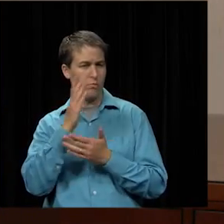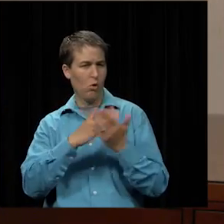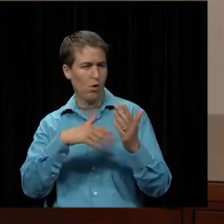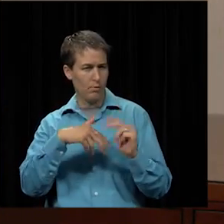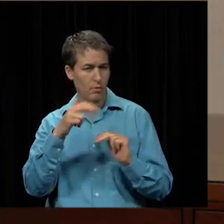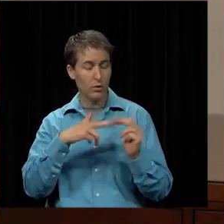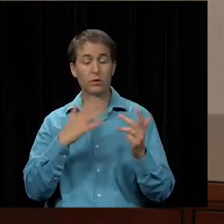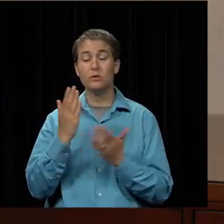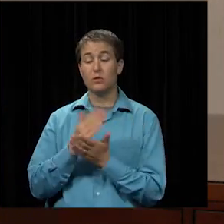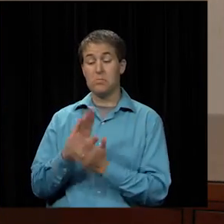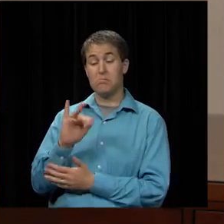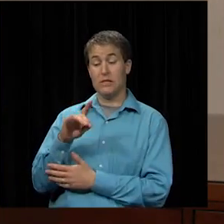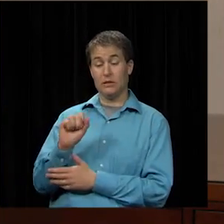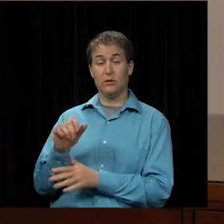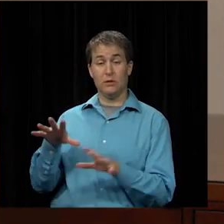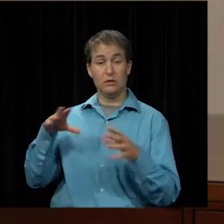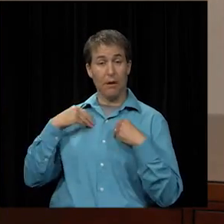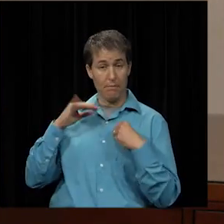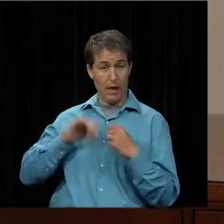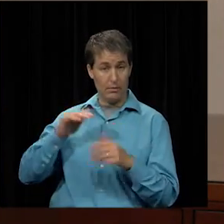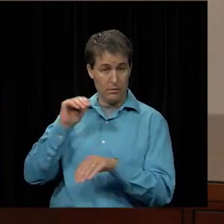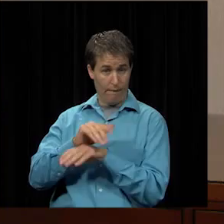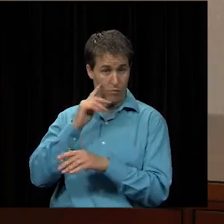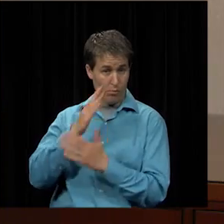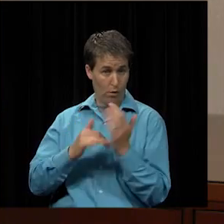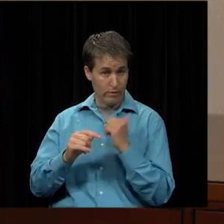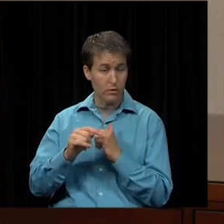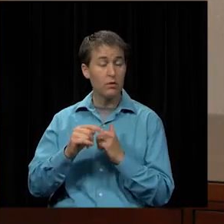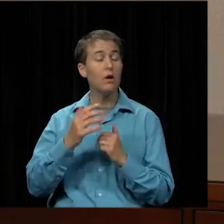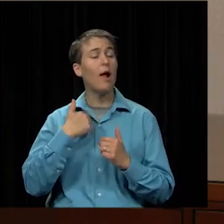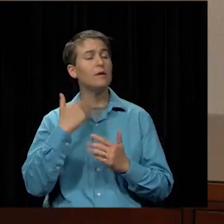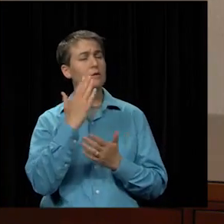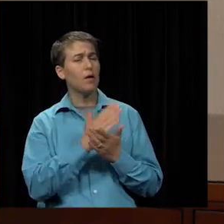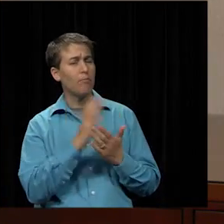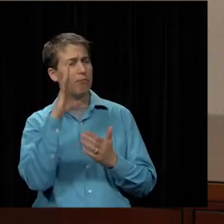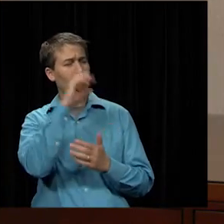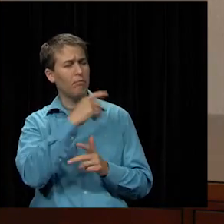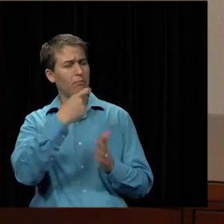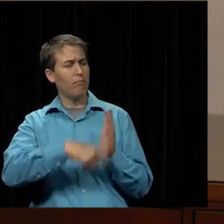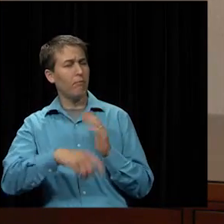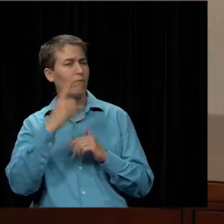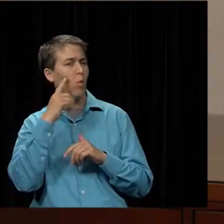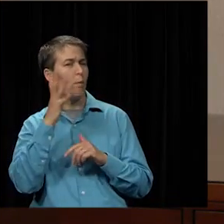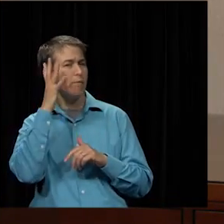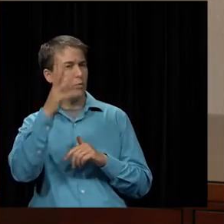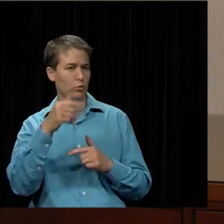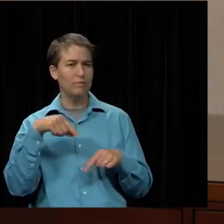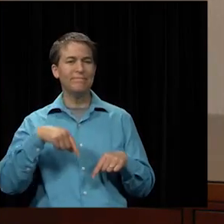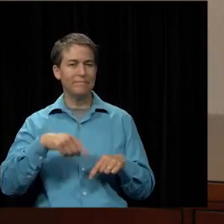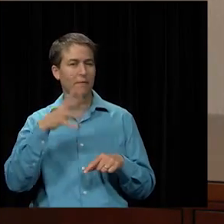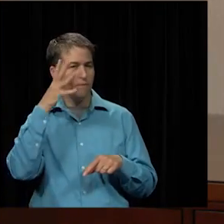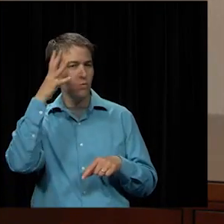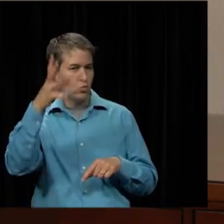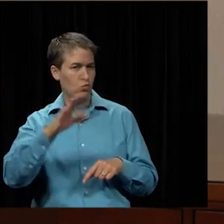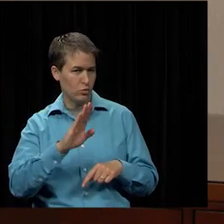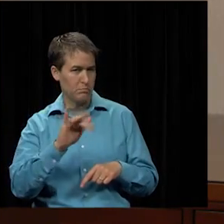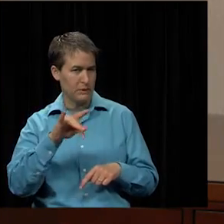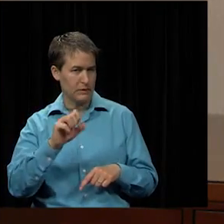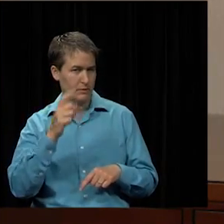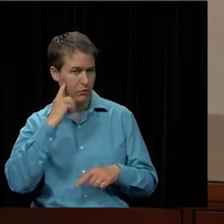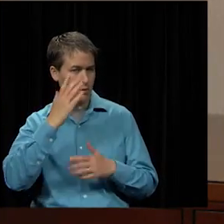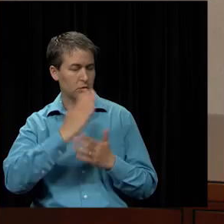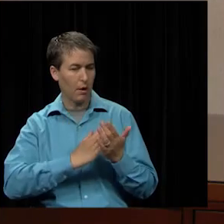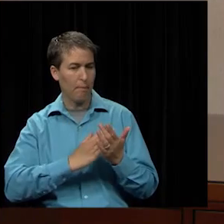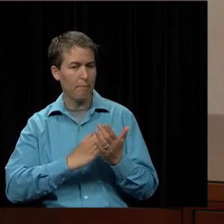had some bids we accepted that night for part of it and then we had some estimates for the future these are those future bids uh for some of the